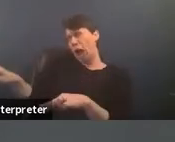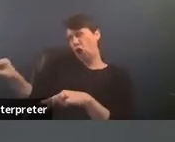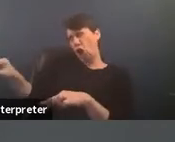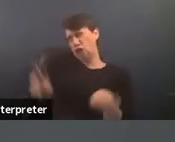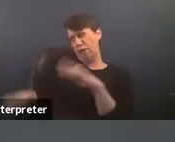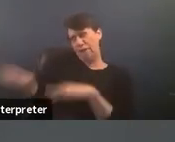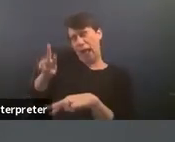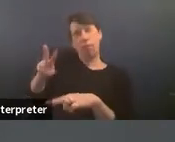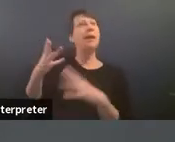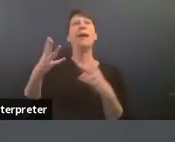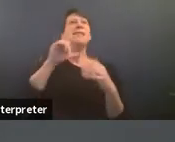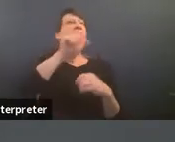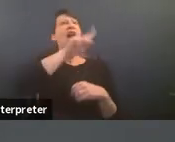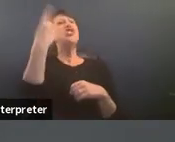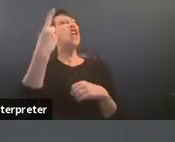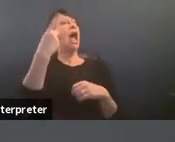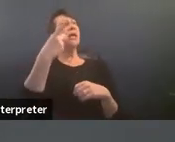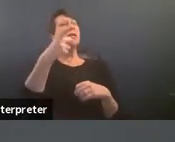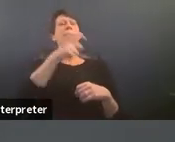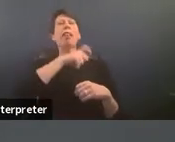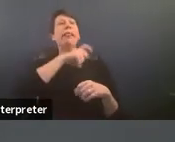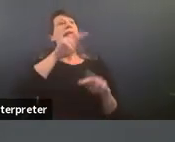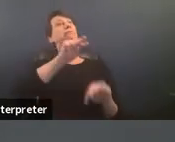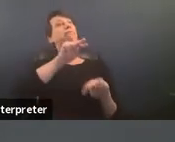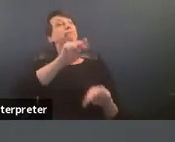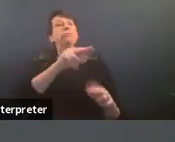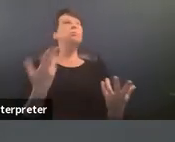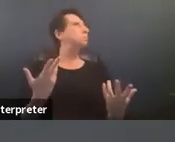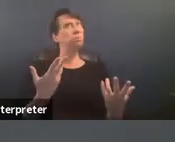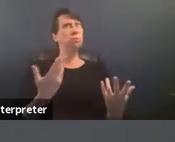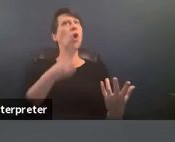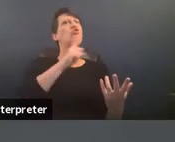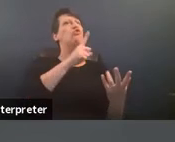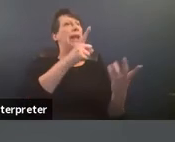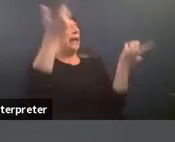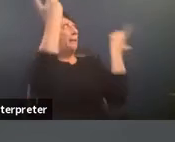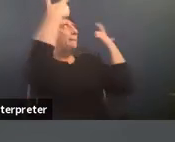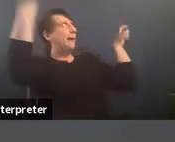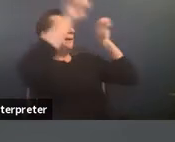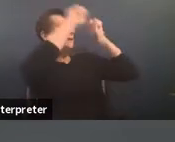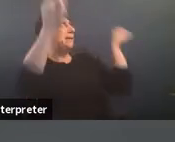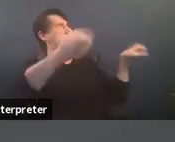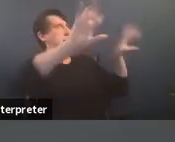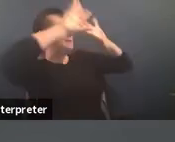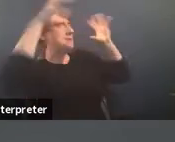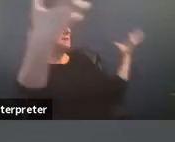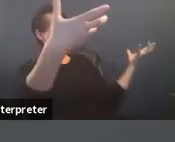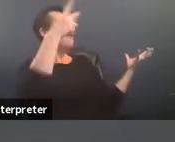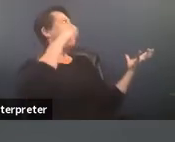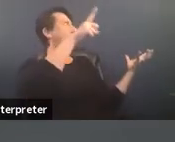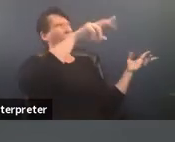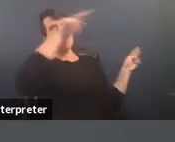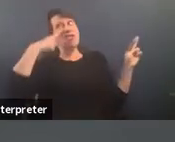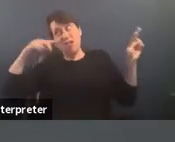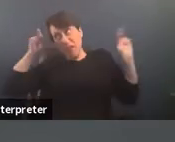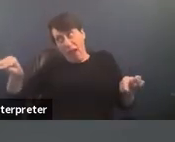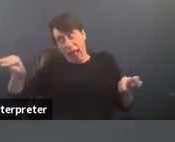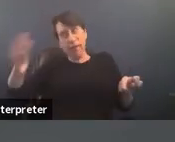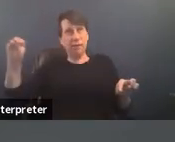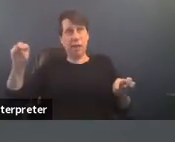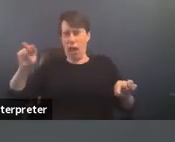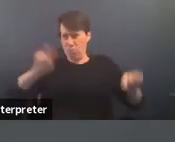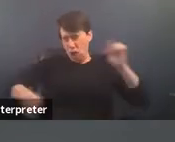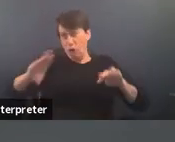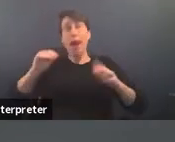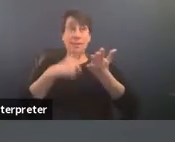it's more than just policing it really is about a wide and expansive net of surveillance and monitoring and sometimes